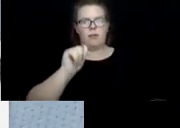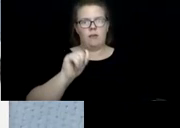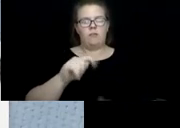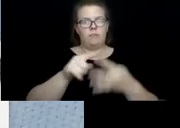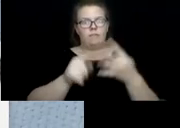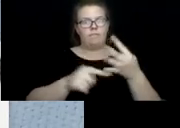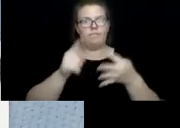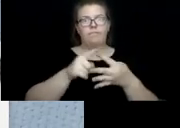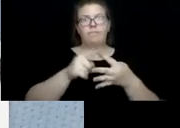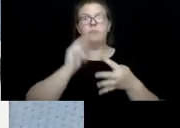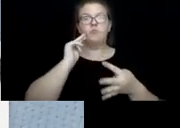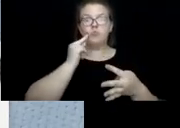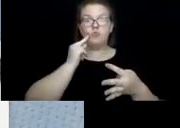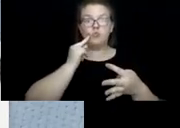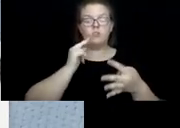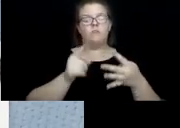nutrition,